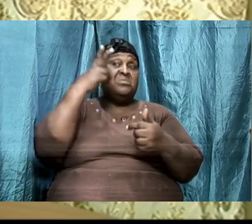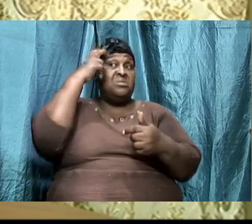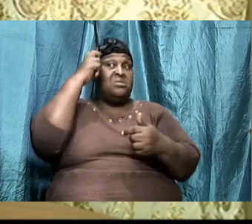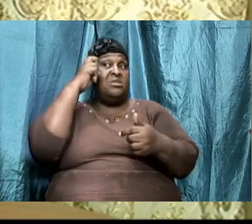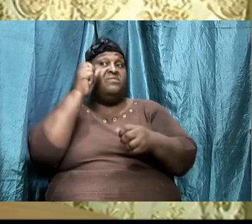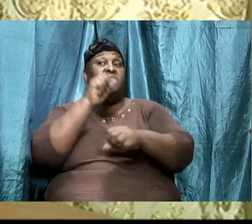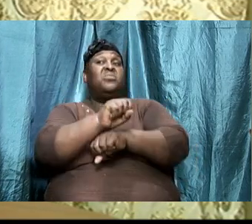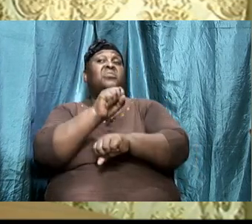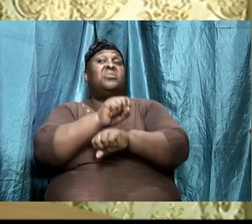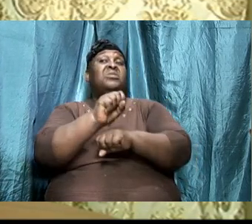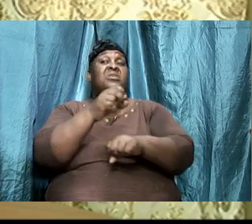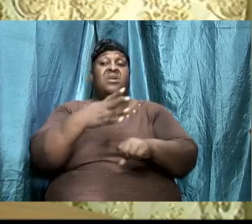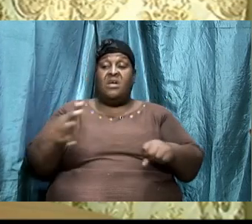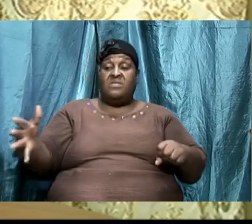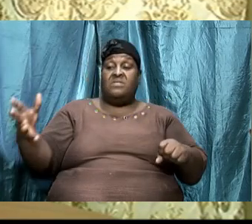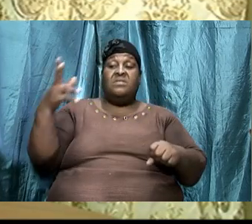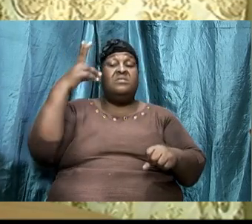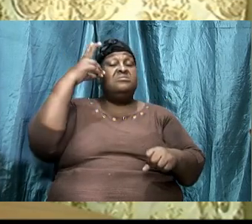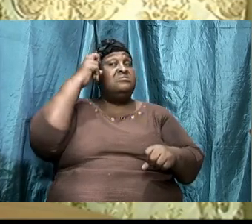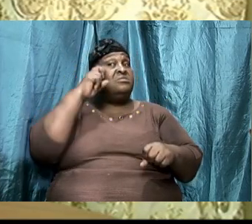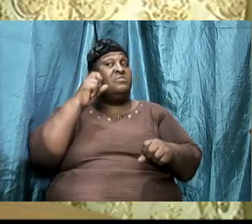and the things, that he will do,